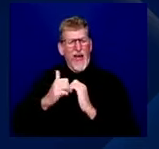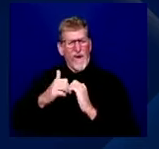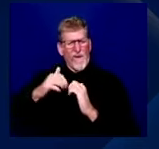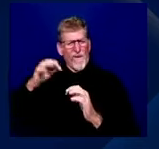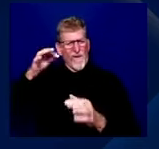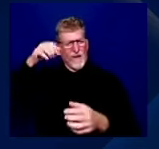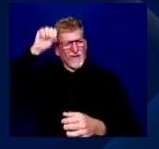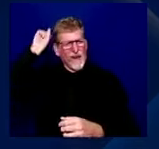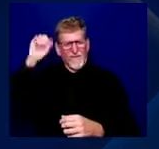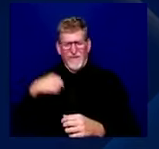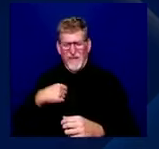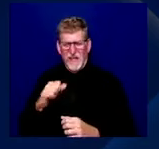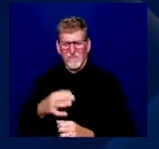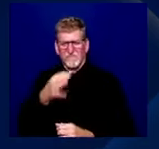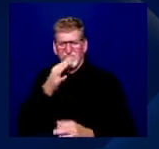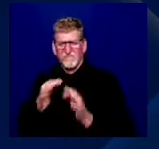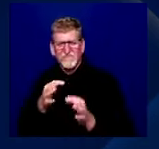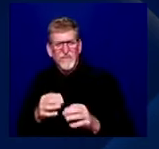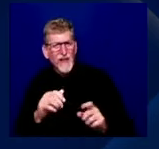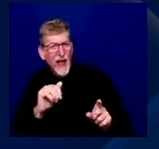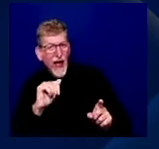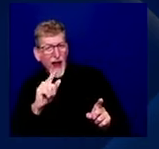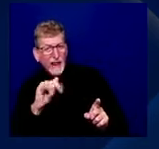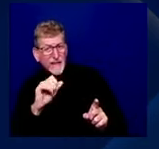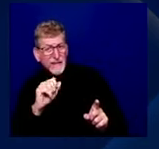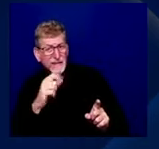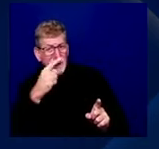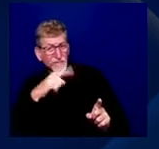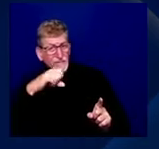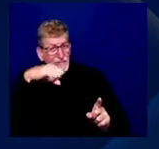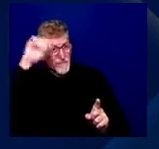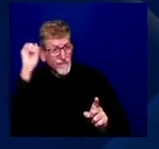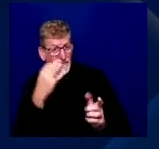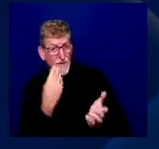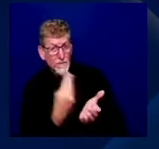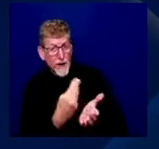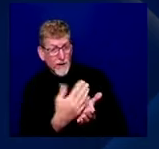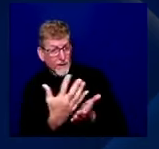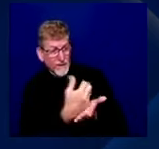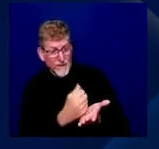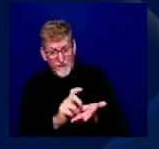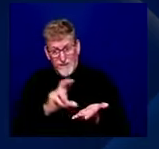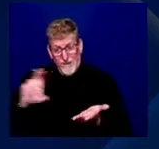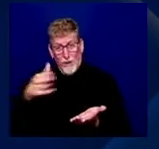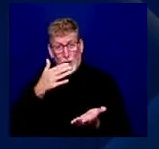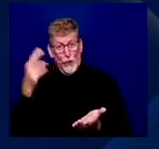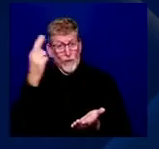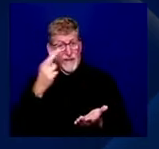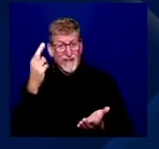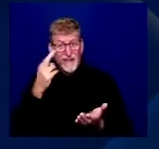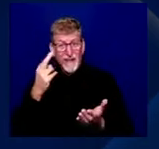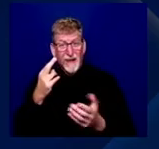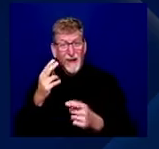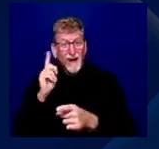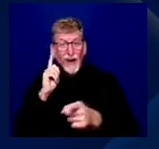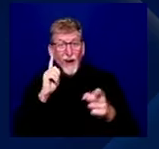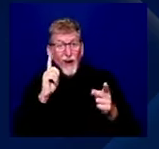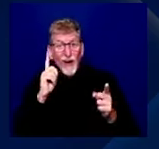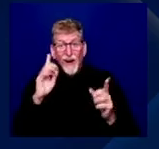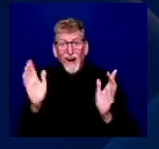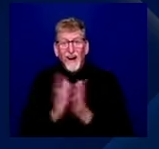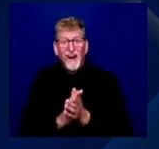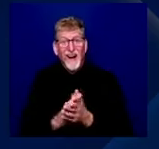I would do it. Oh, my gosh. Everybody heard that, right? Wait, this is not being recorded. Everybody heard that. Oh, this is live, Alexis. This is live.